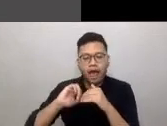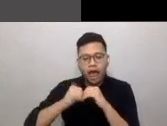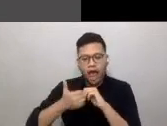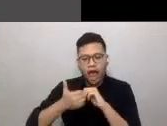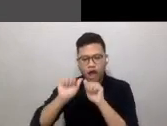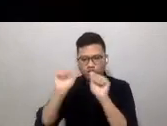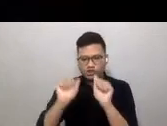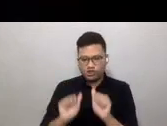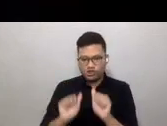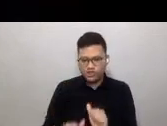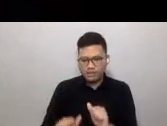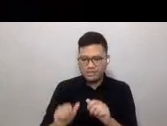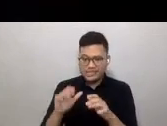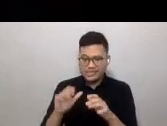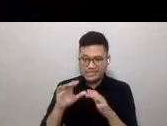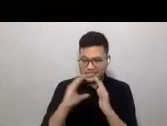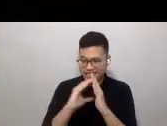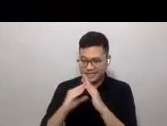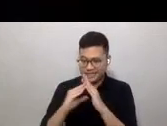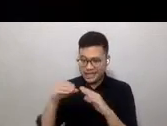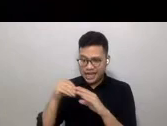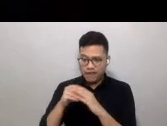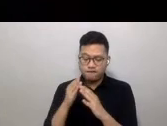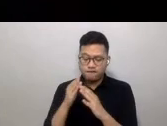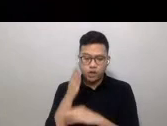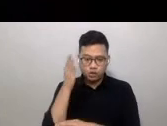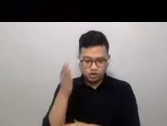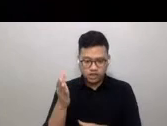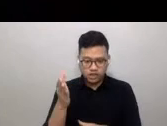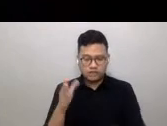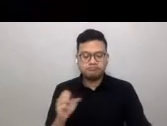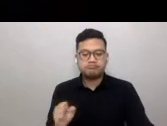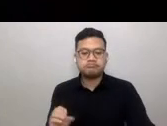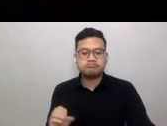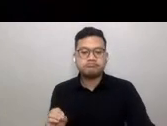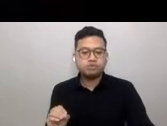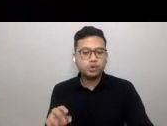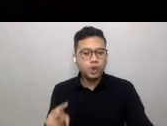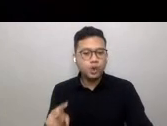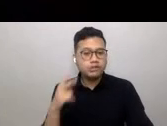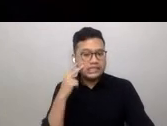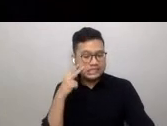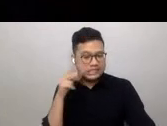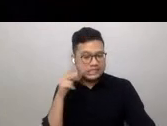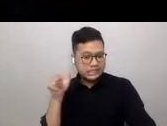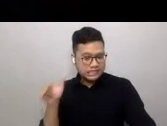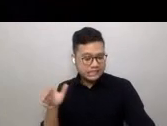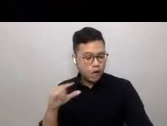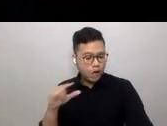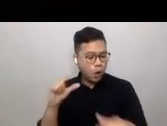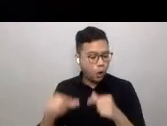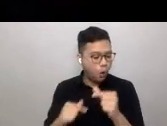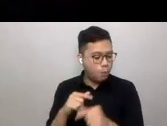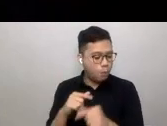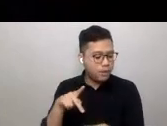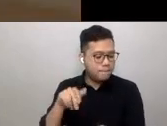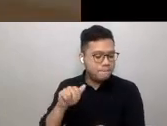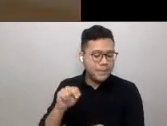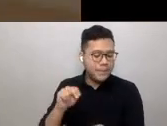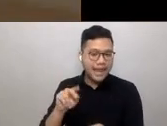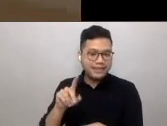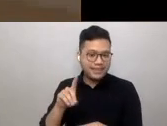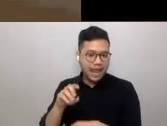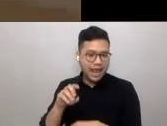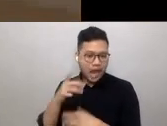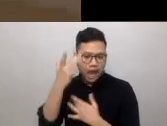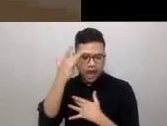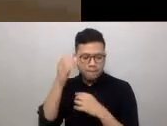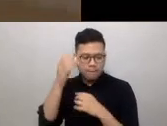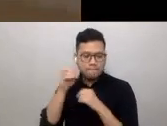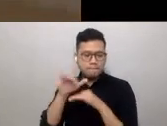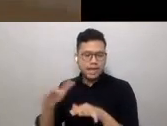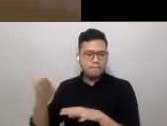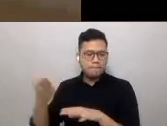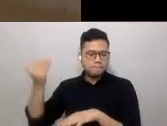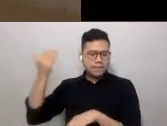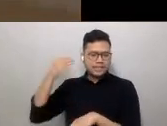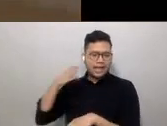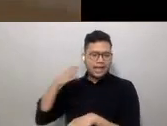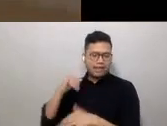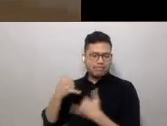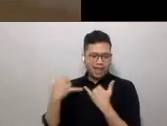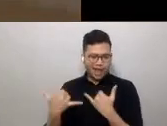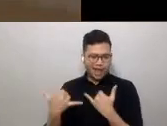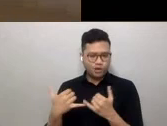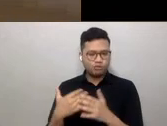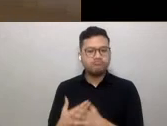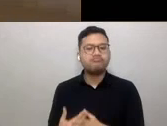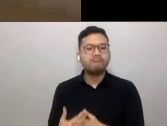of the future. But in order to do so, let's have a look at some of those global pandemics, past and present. There have been pivotal